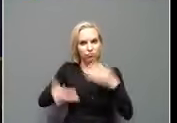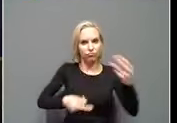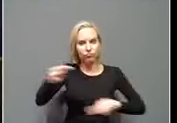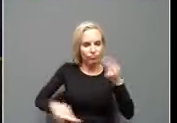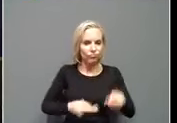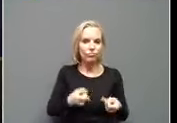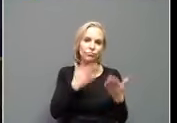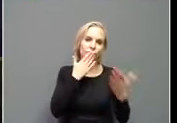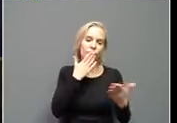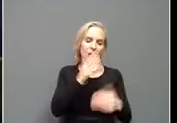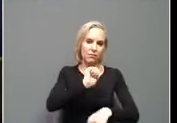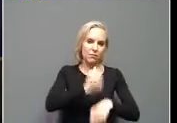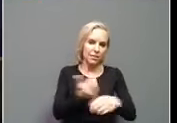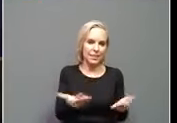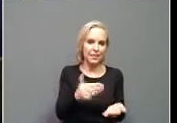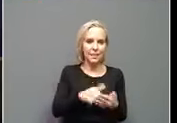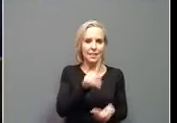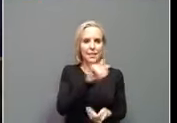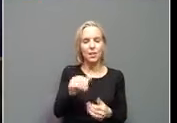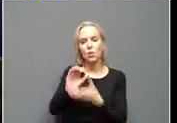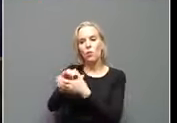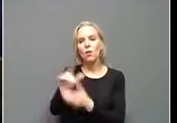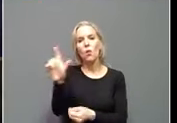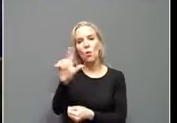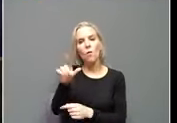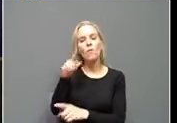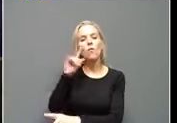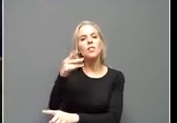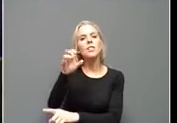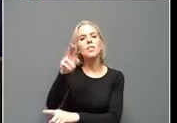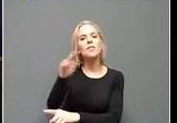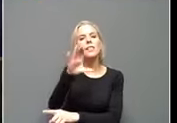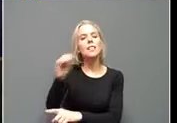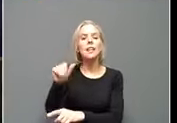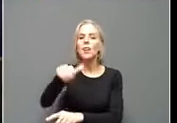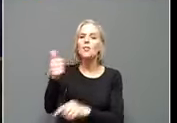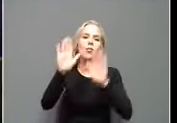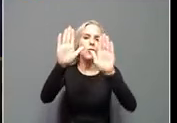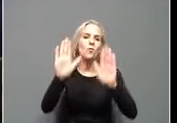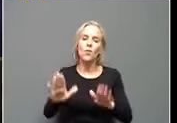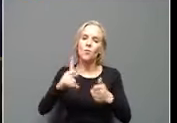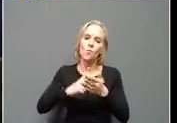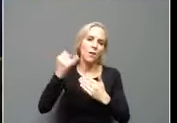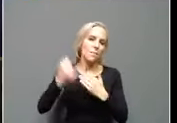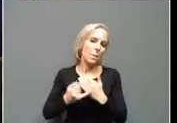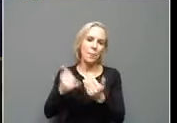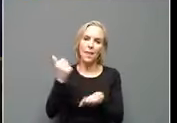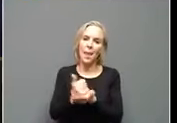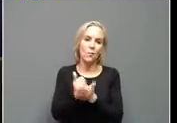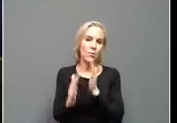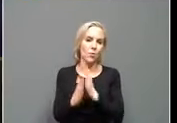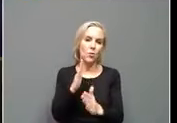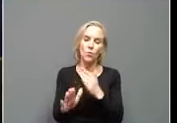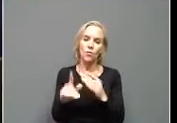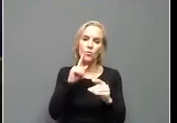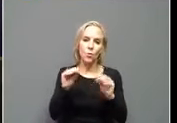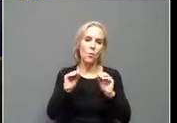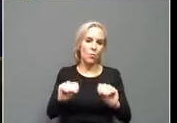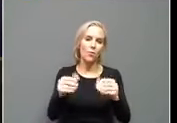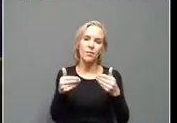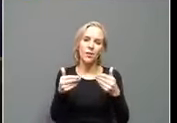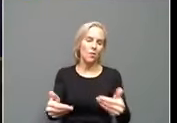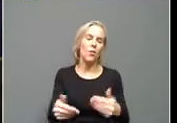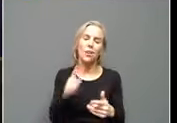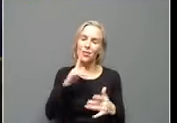and congratulations to Louisville and Jefferson County as another great project helps the community move forward. That's exciting.